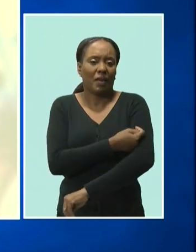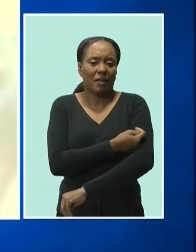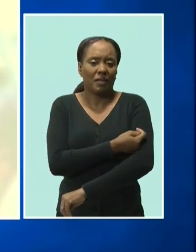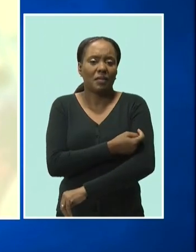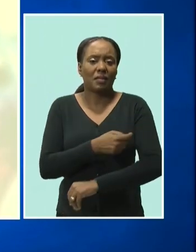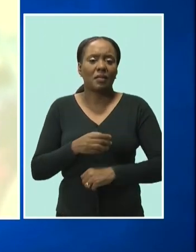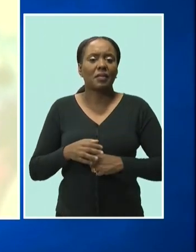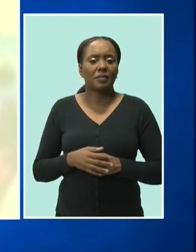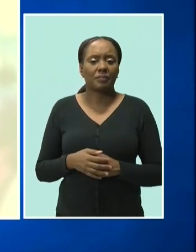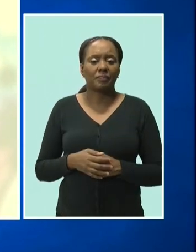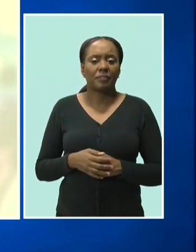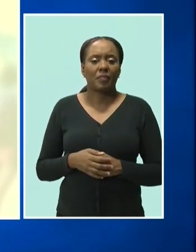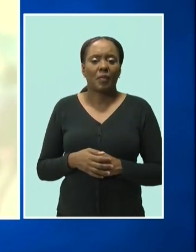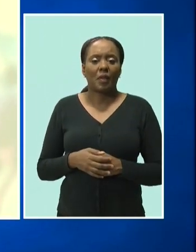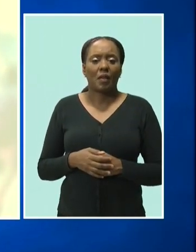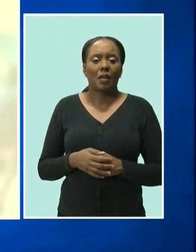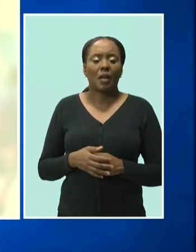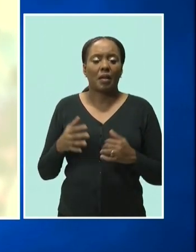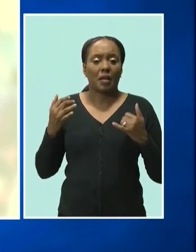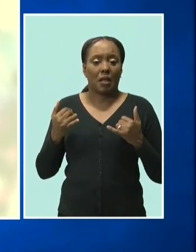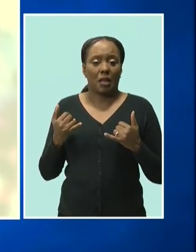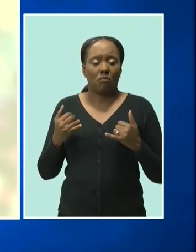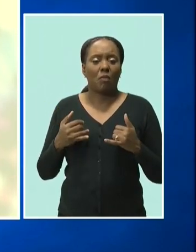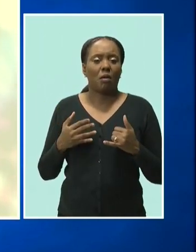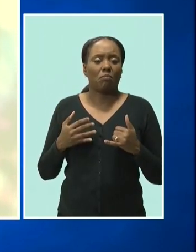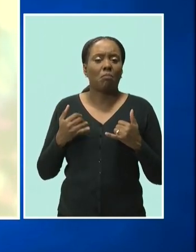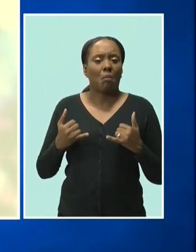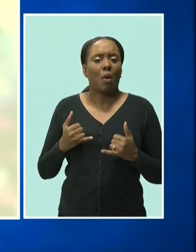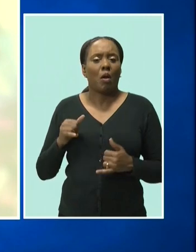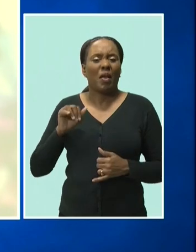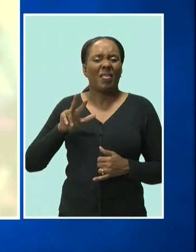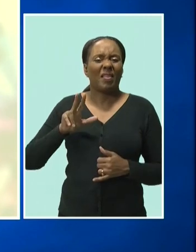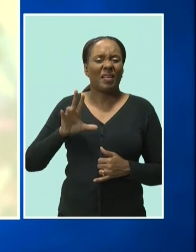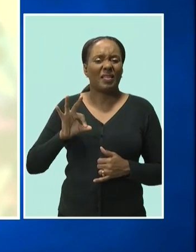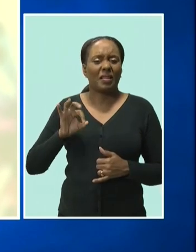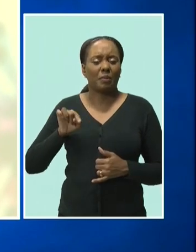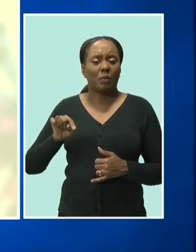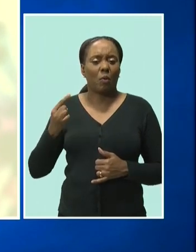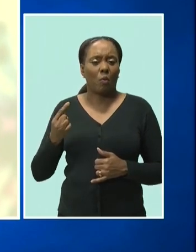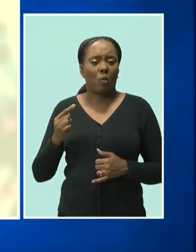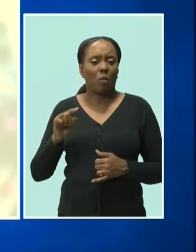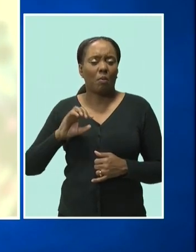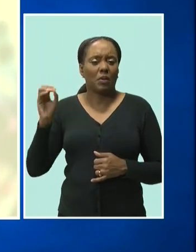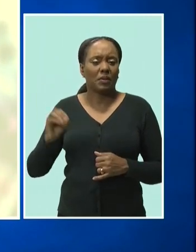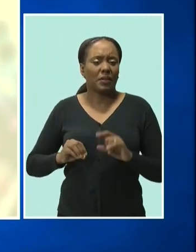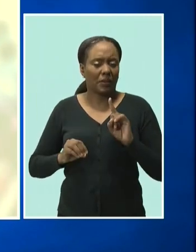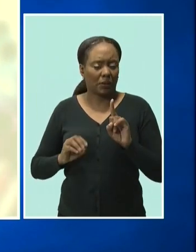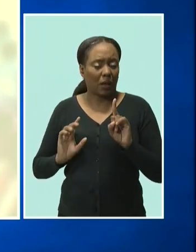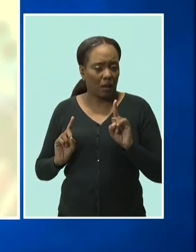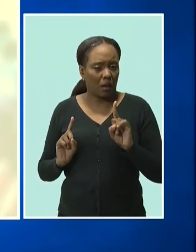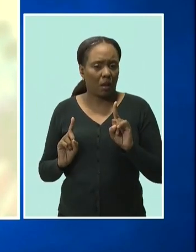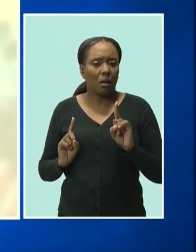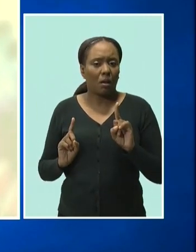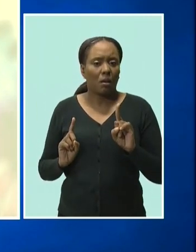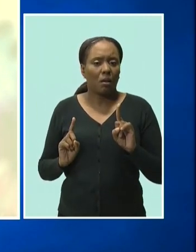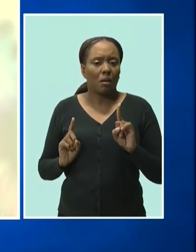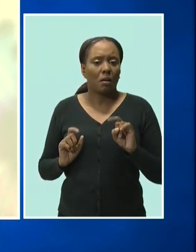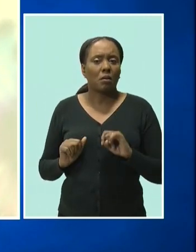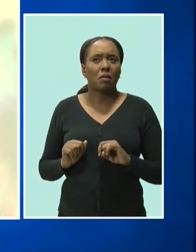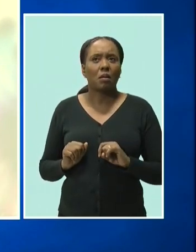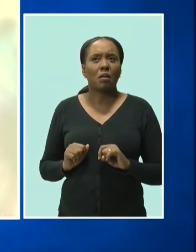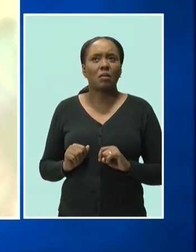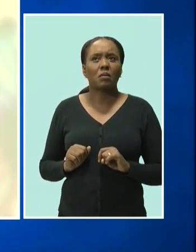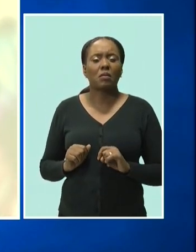percentage of the population totally vaccinated moved from 39.1% right there to 46.8%. So,